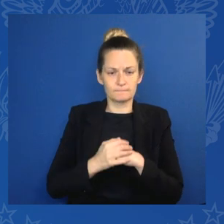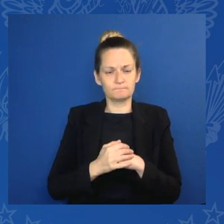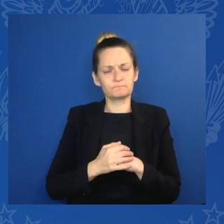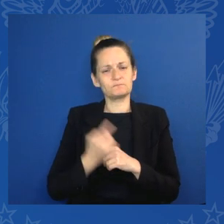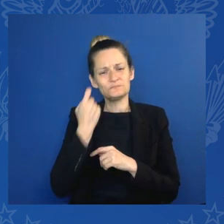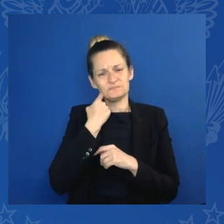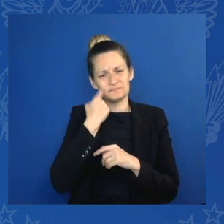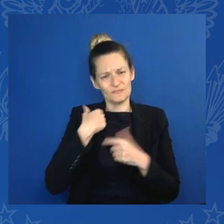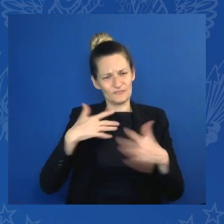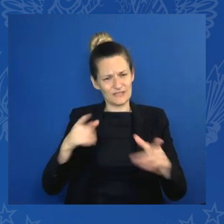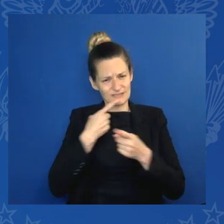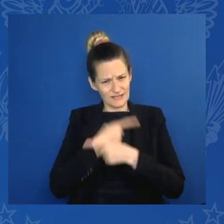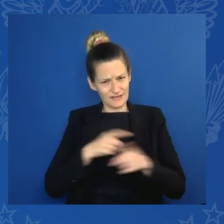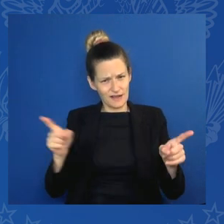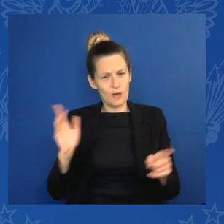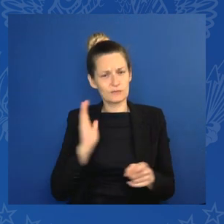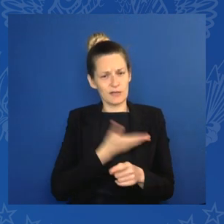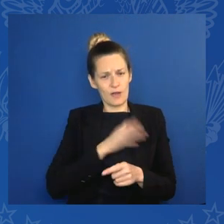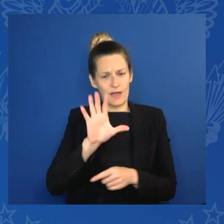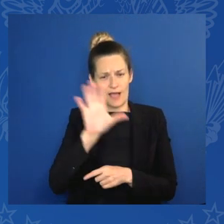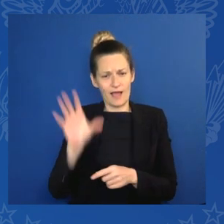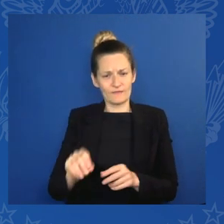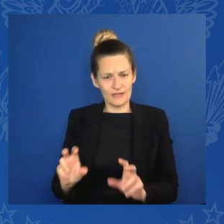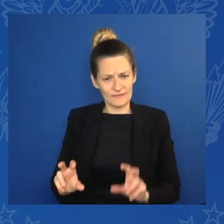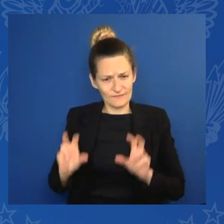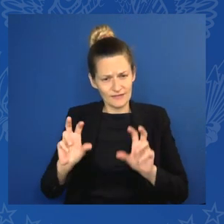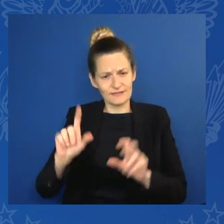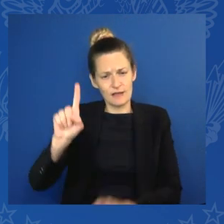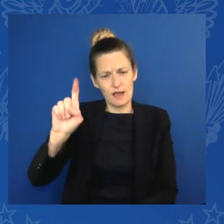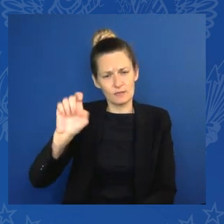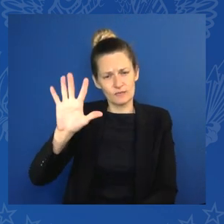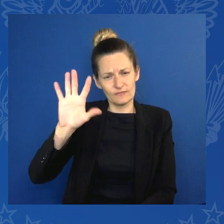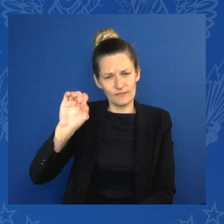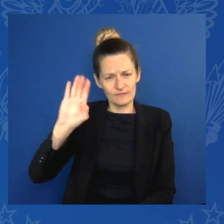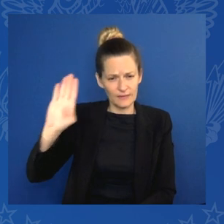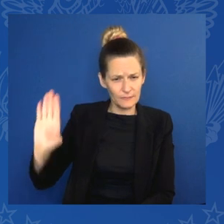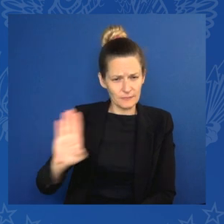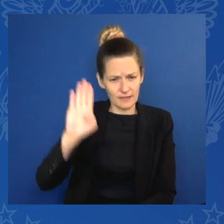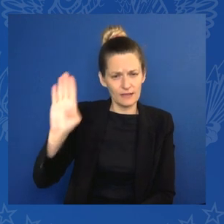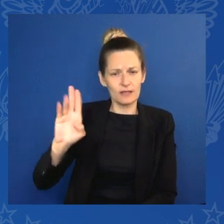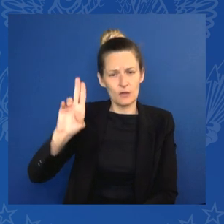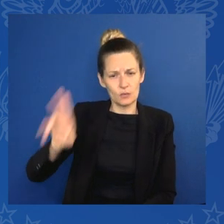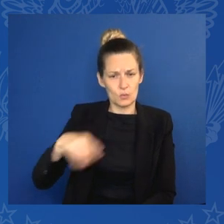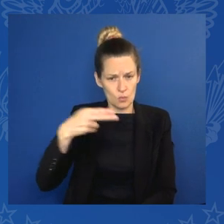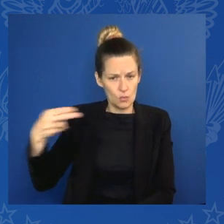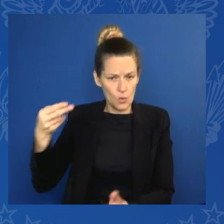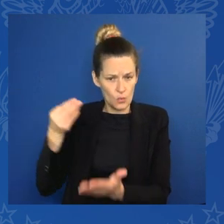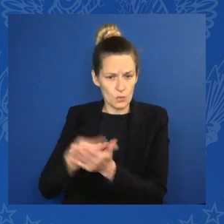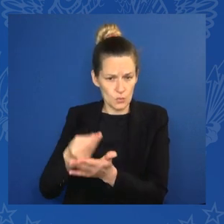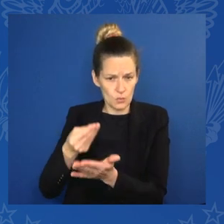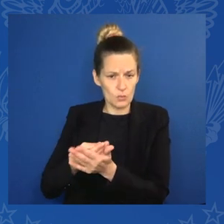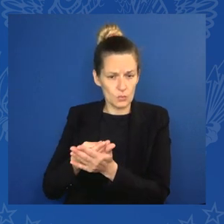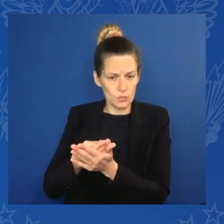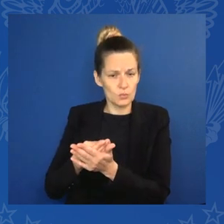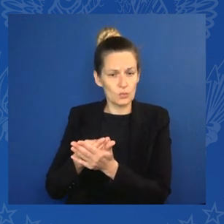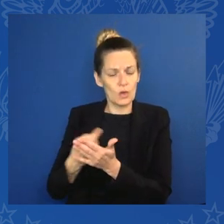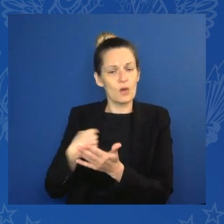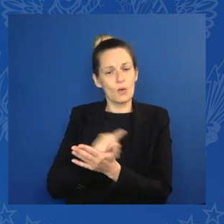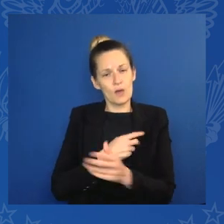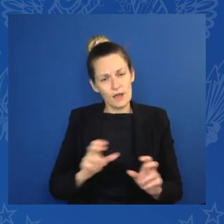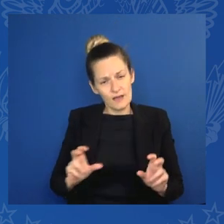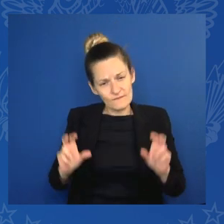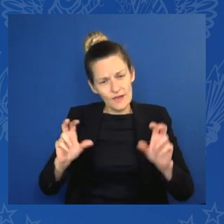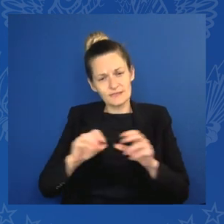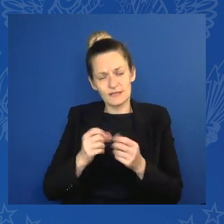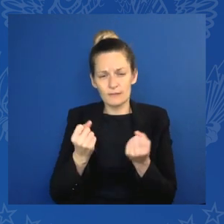150 billion euros. Of course, we are investing in many country projects in Africa and with